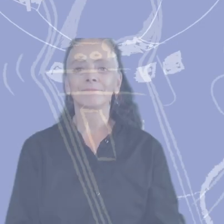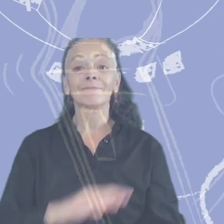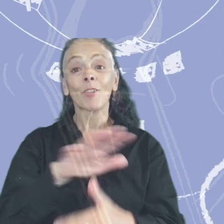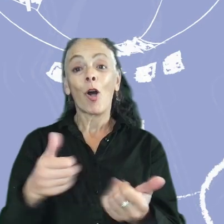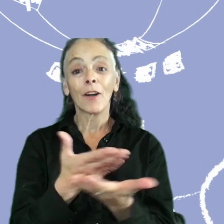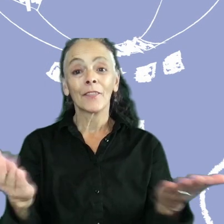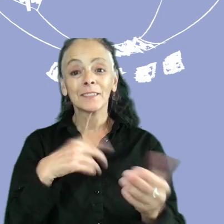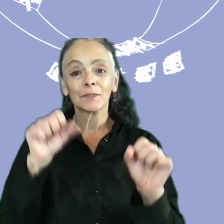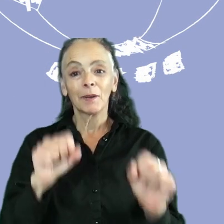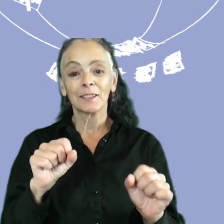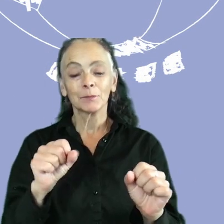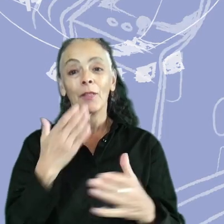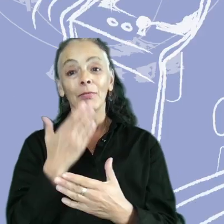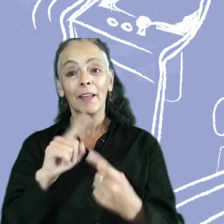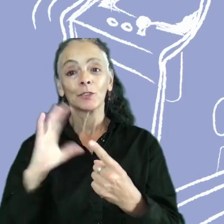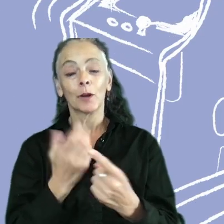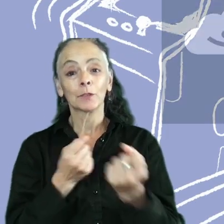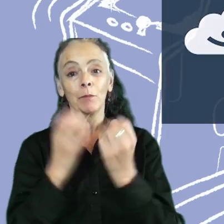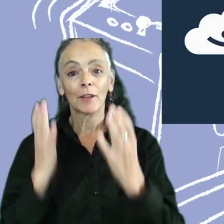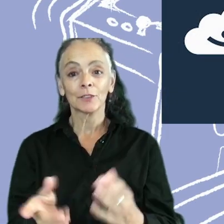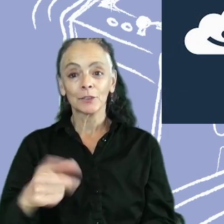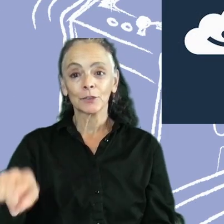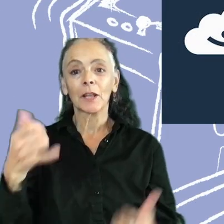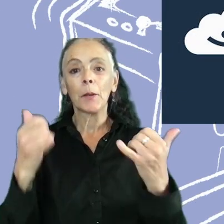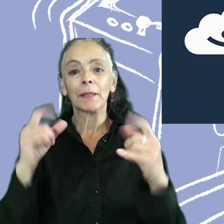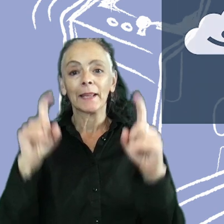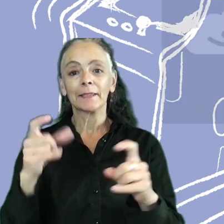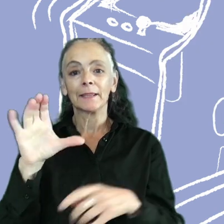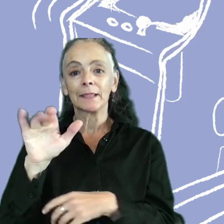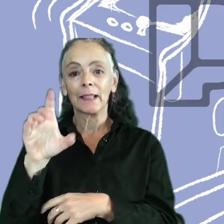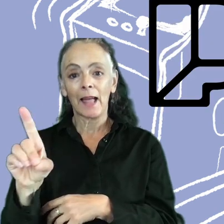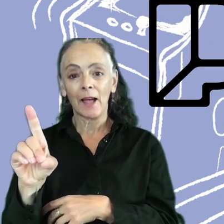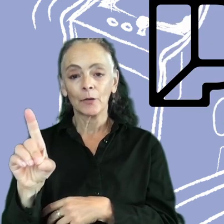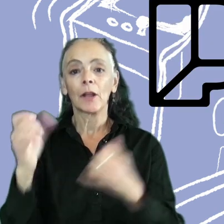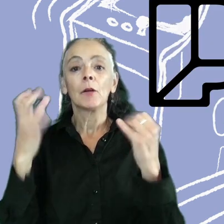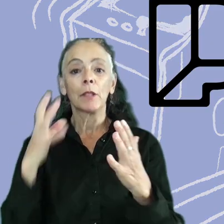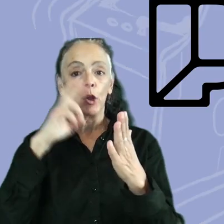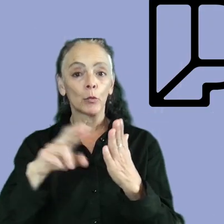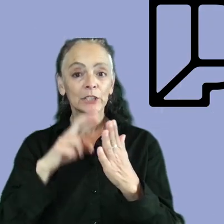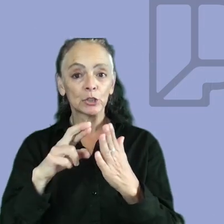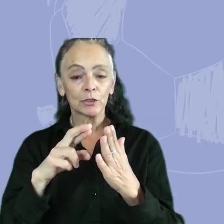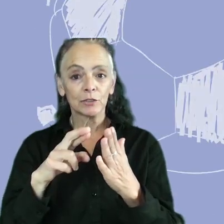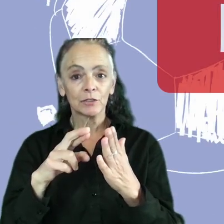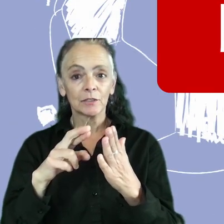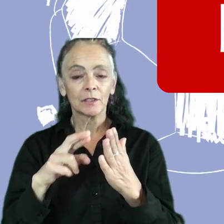all this is possible thanks to our sponsors platus cloud player research